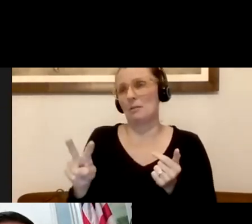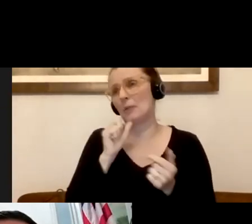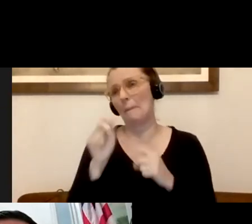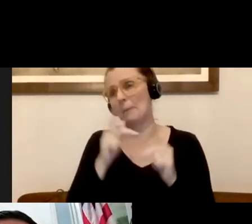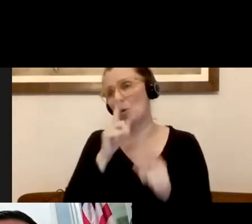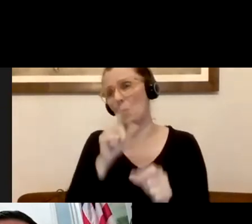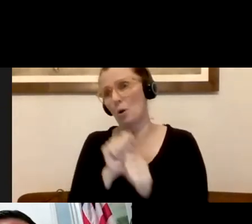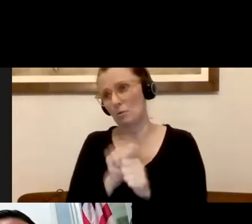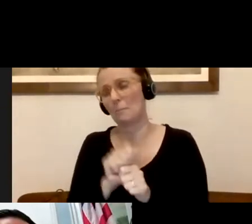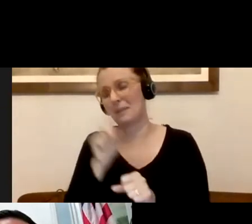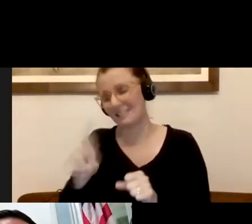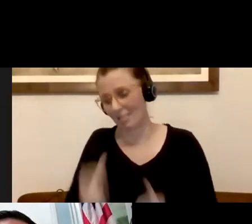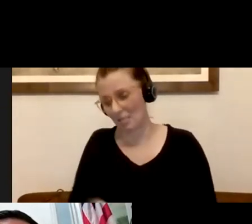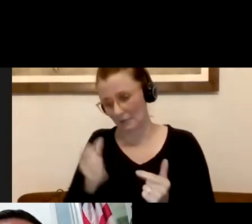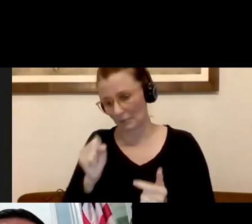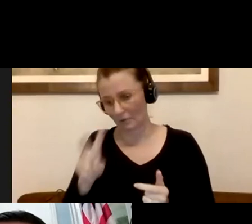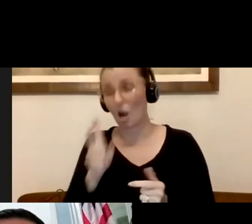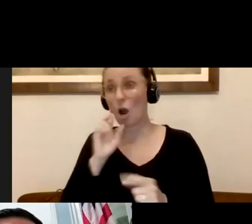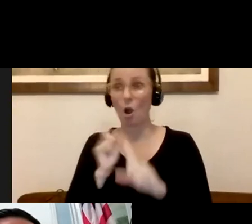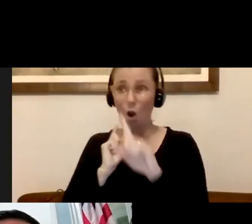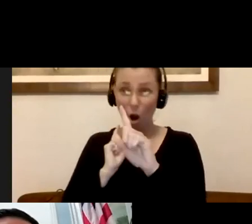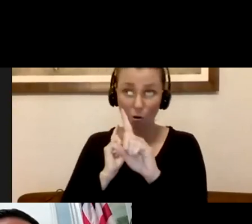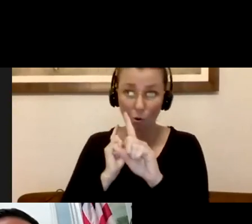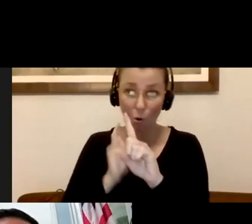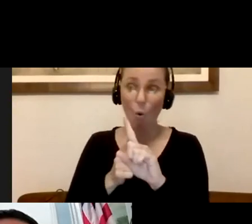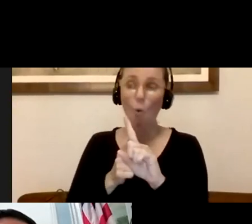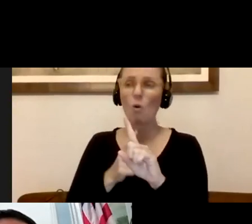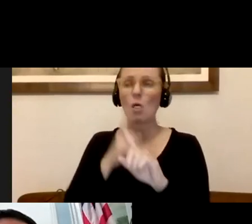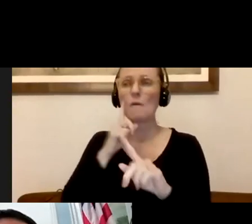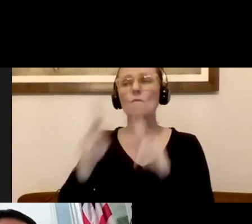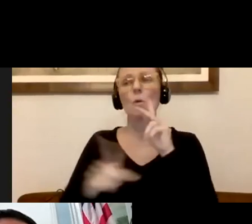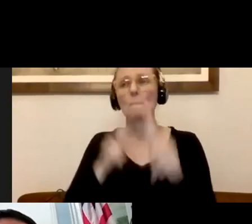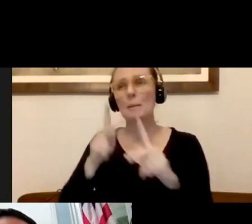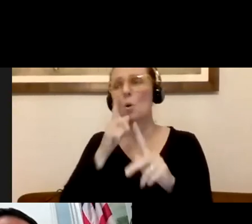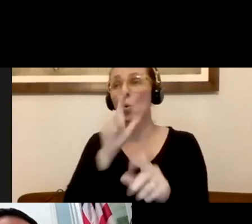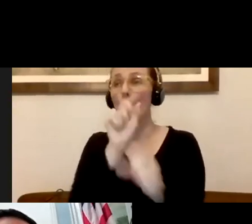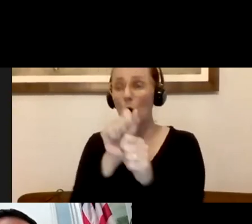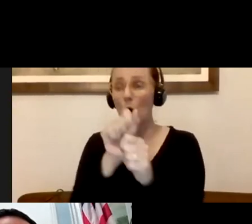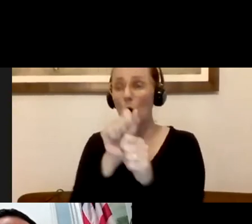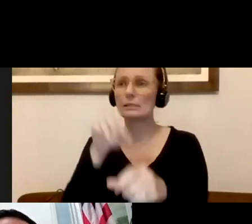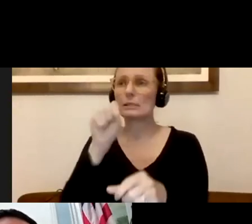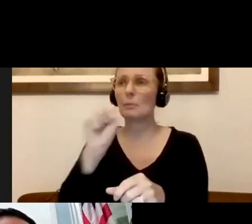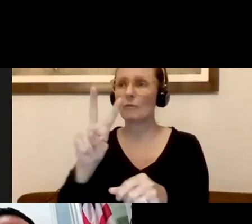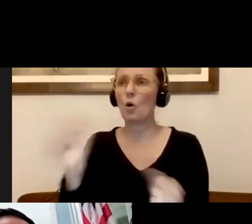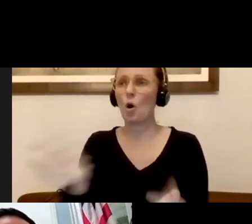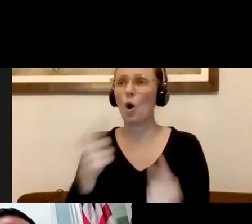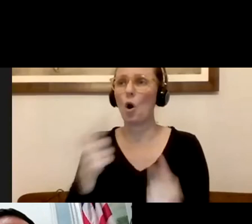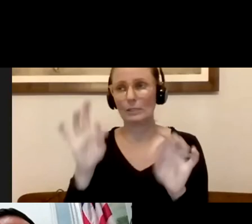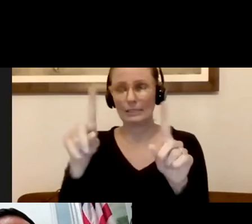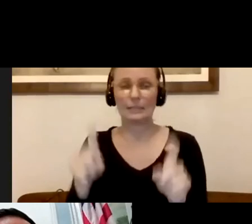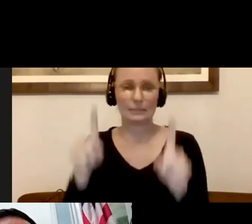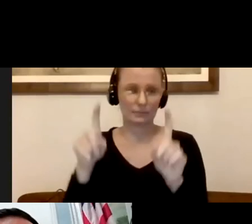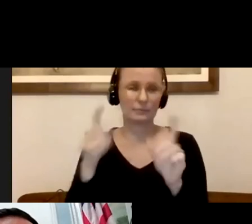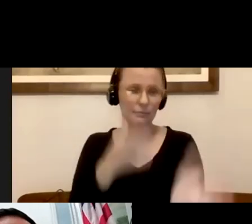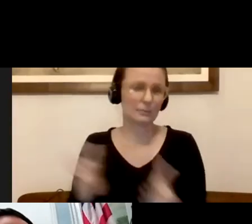city, in the schools, and for those who work, uh, in the front lines, essential workers like grocery store workers and others. Those plans are evolving.